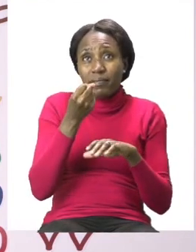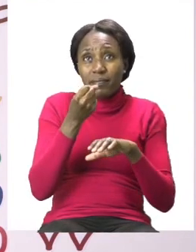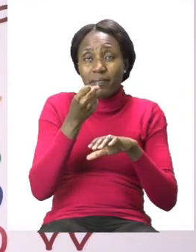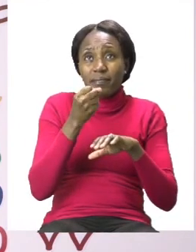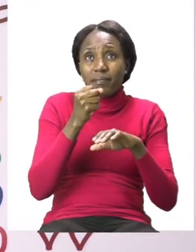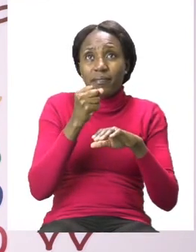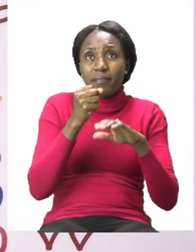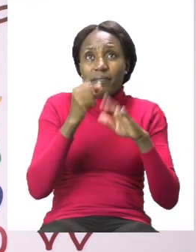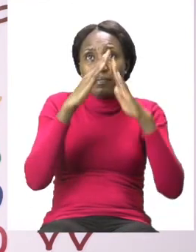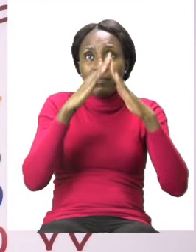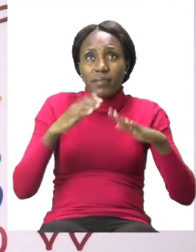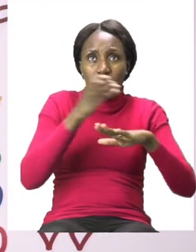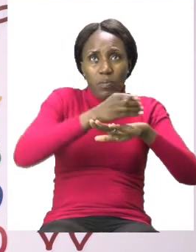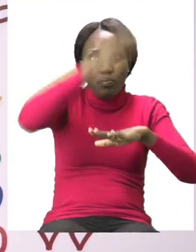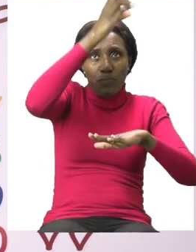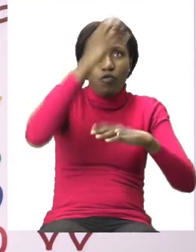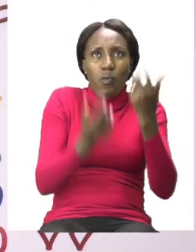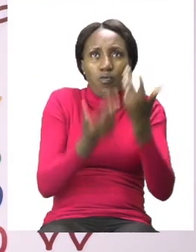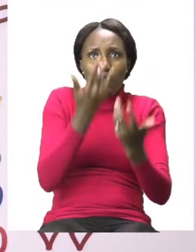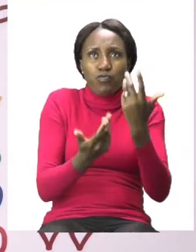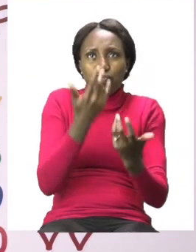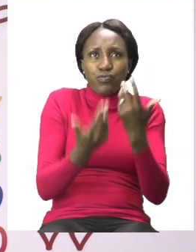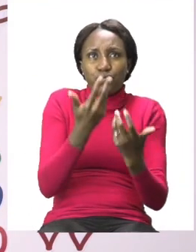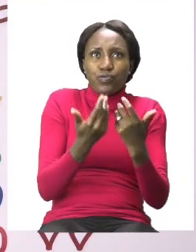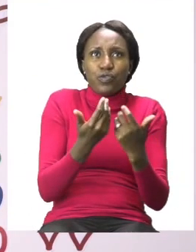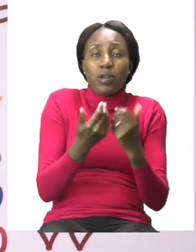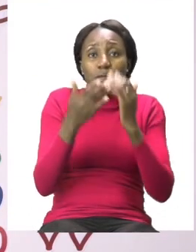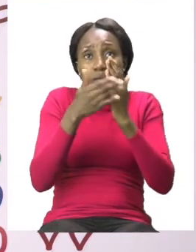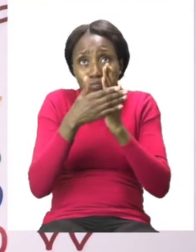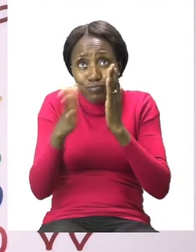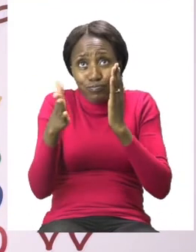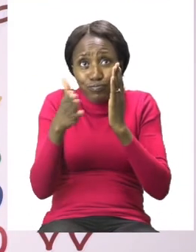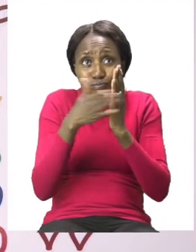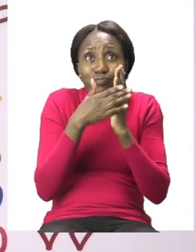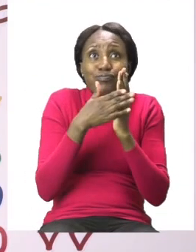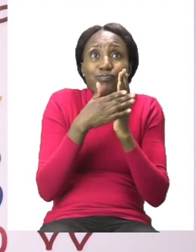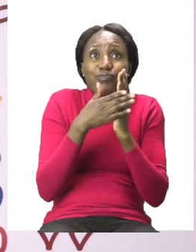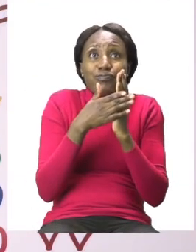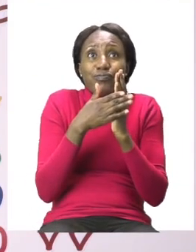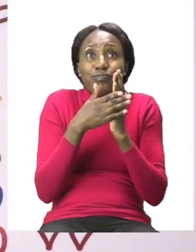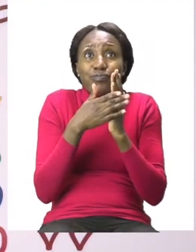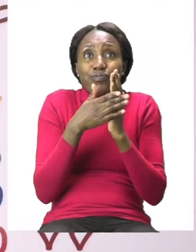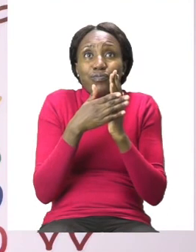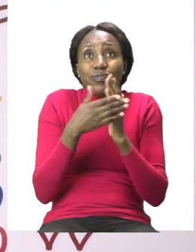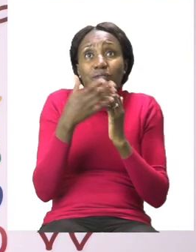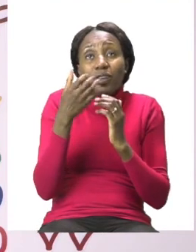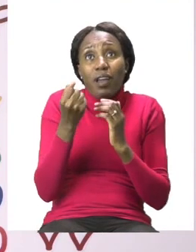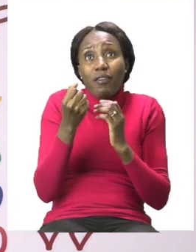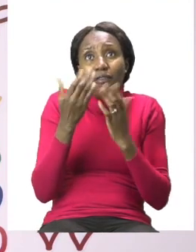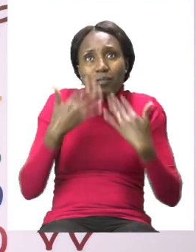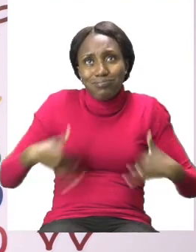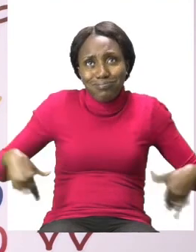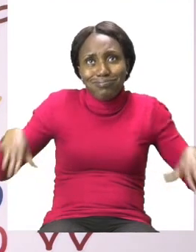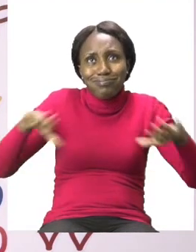make a fire and it has a door to get inside. I've also put a little garden outside for